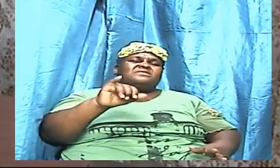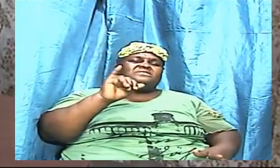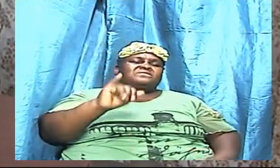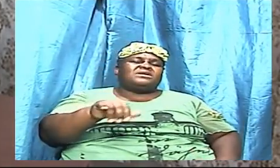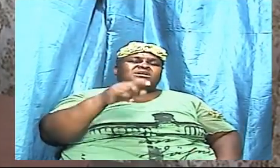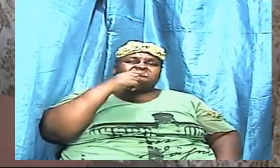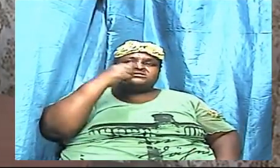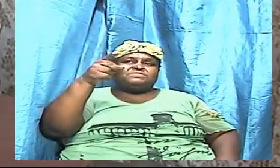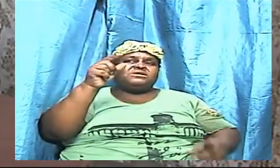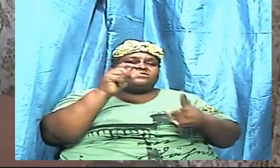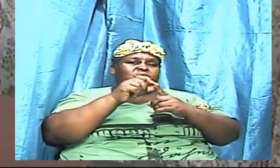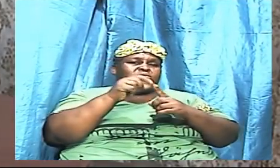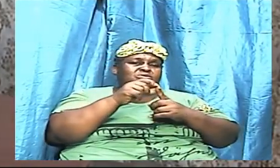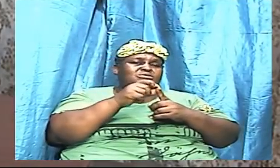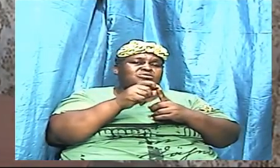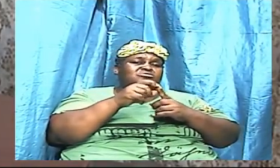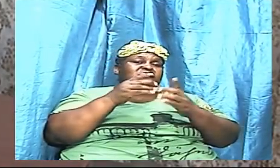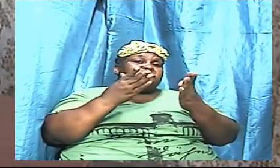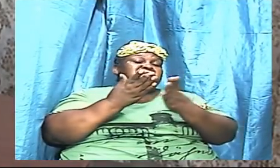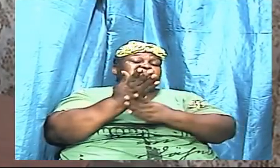straight from the book